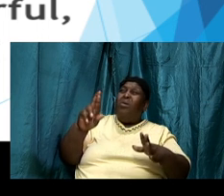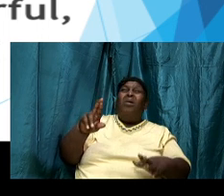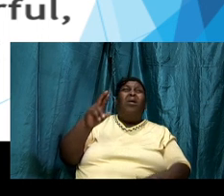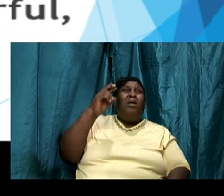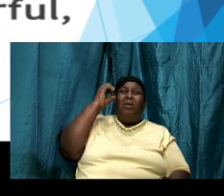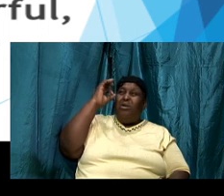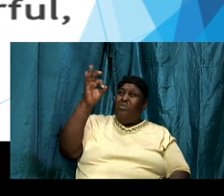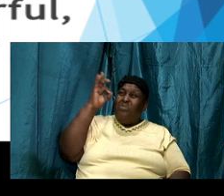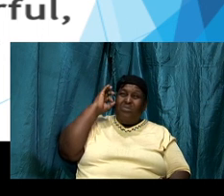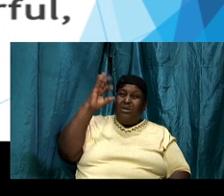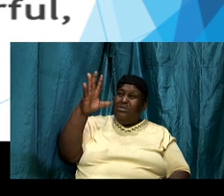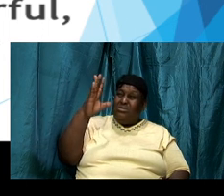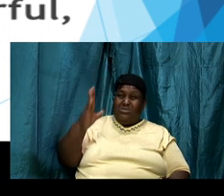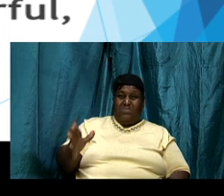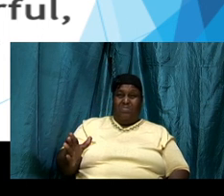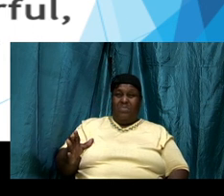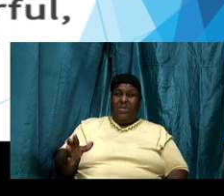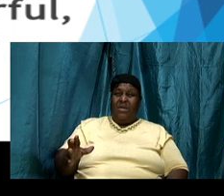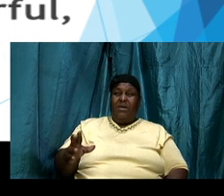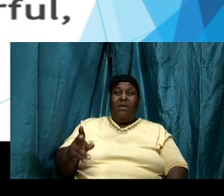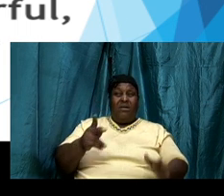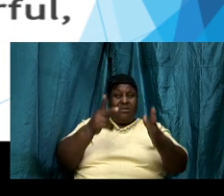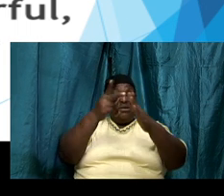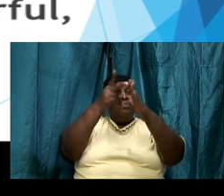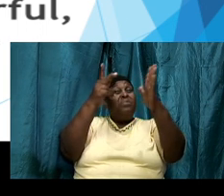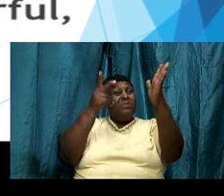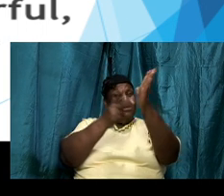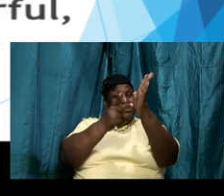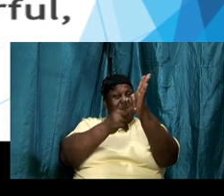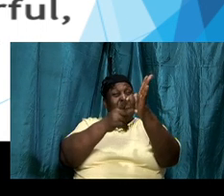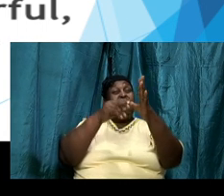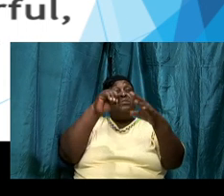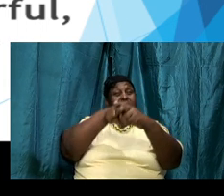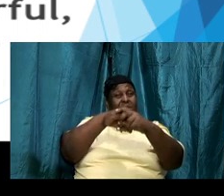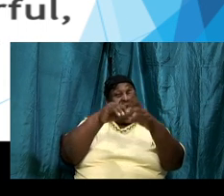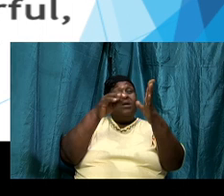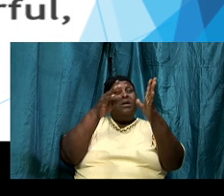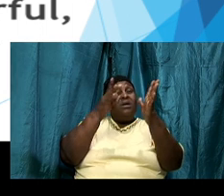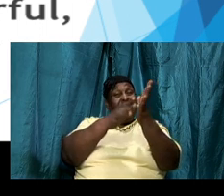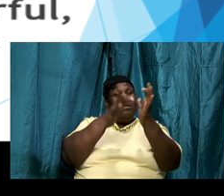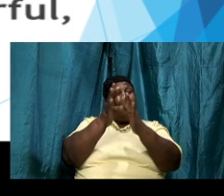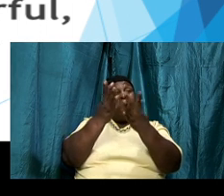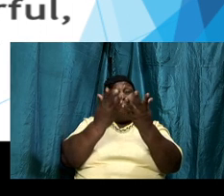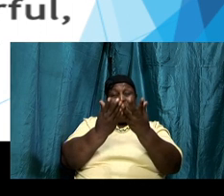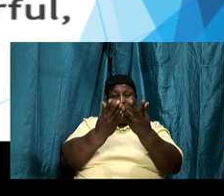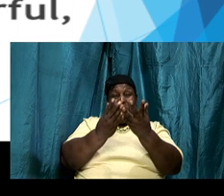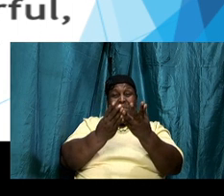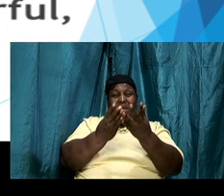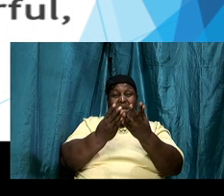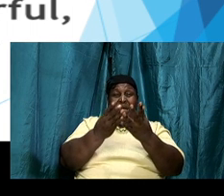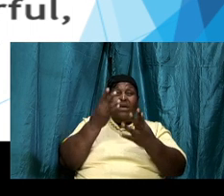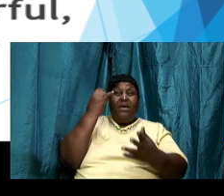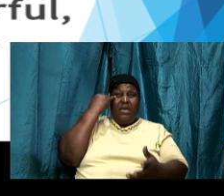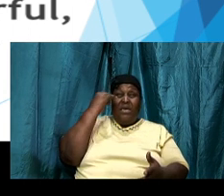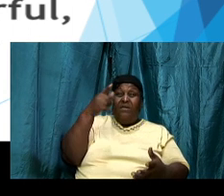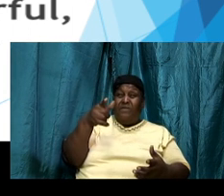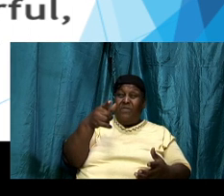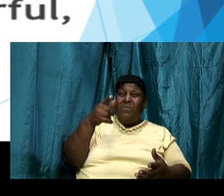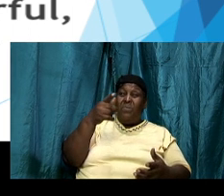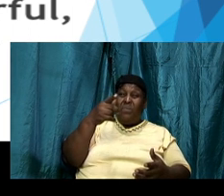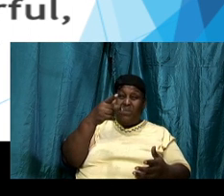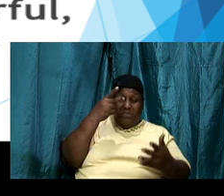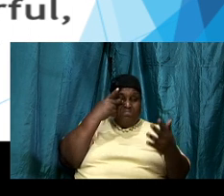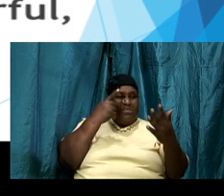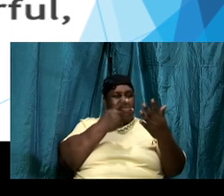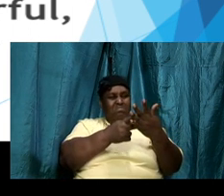principle in scripture and so if we look at Psalm 119 and verse